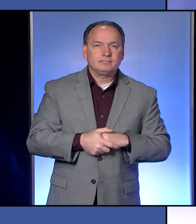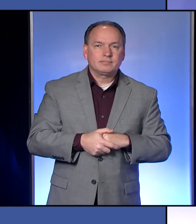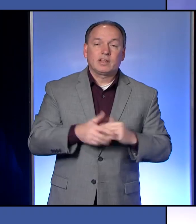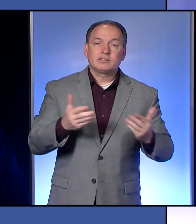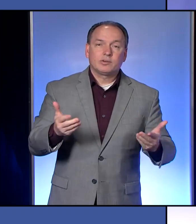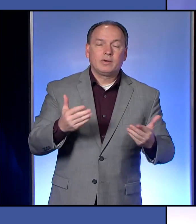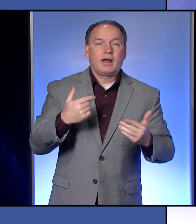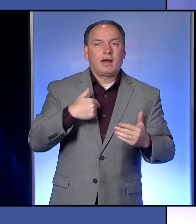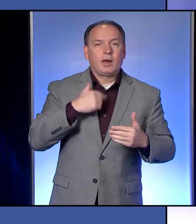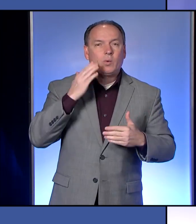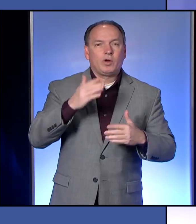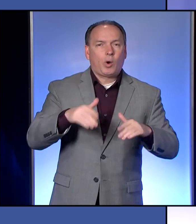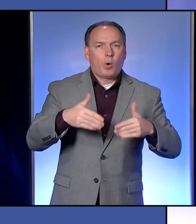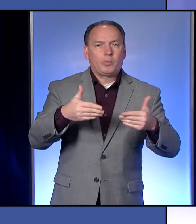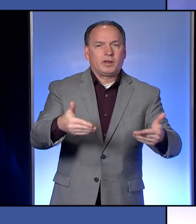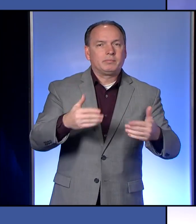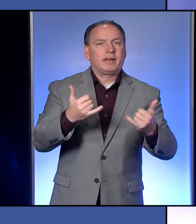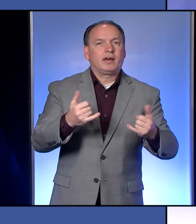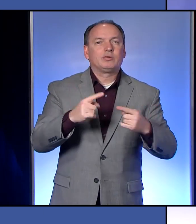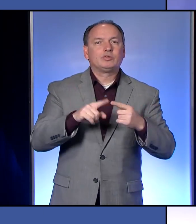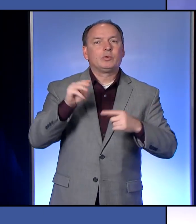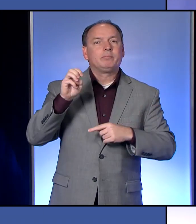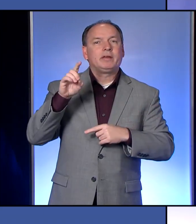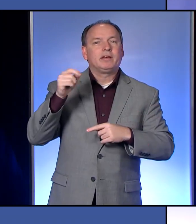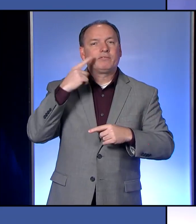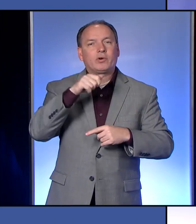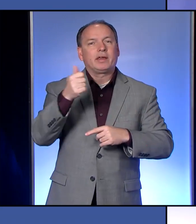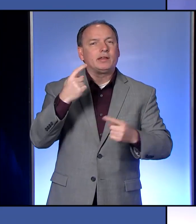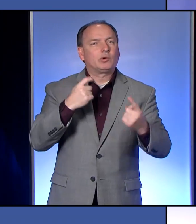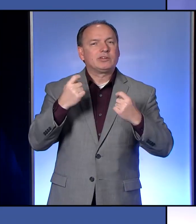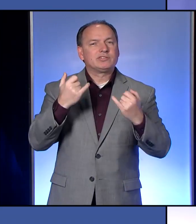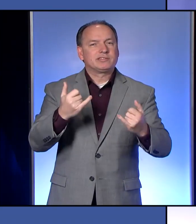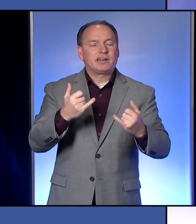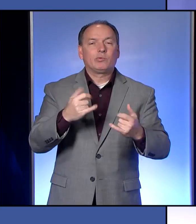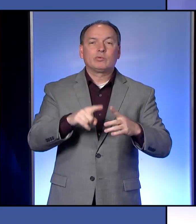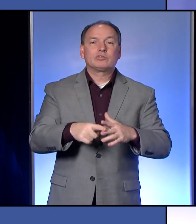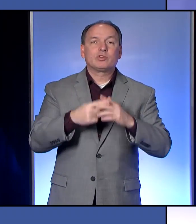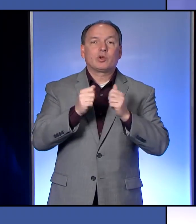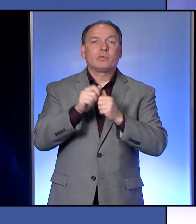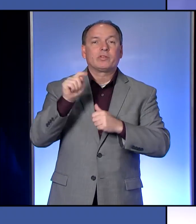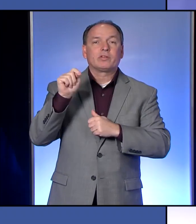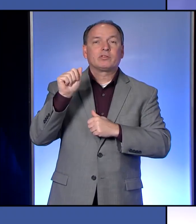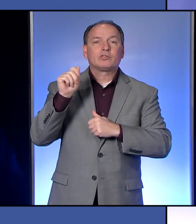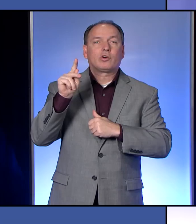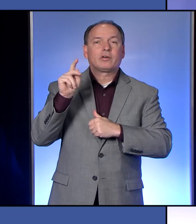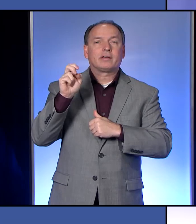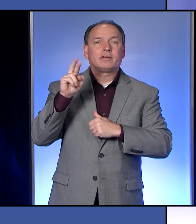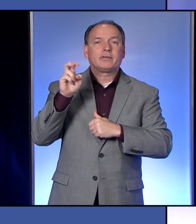Anyway, I will open it up to the media for questions now. So we will start today with Talk Erie.